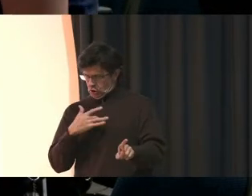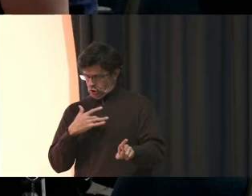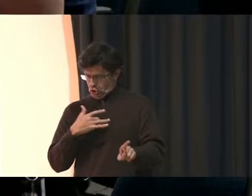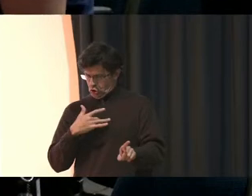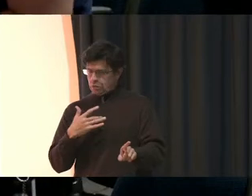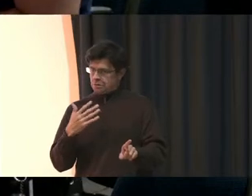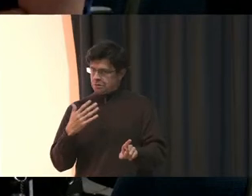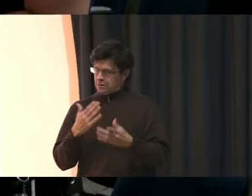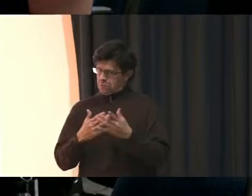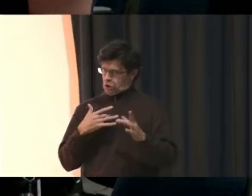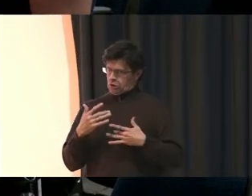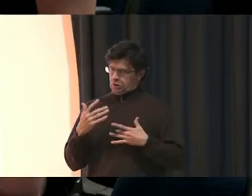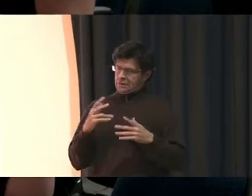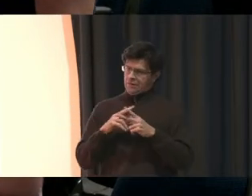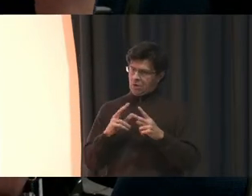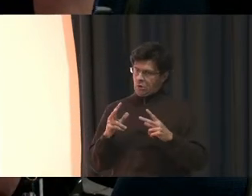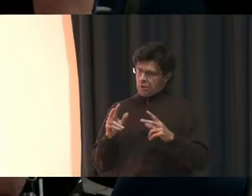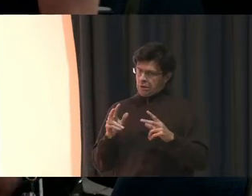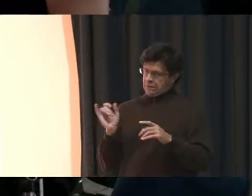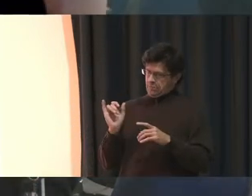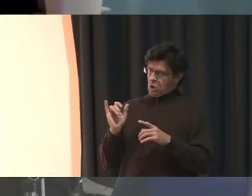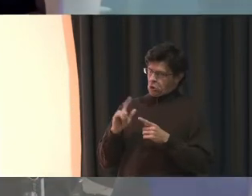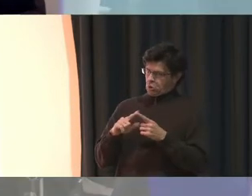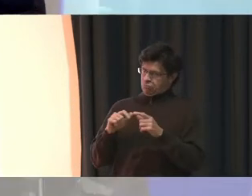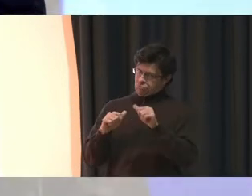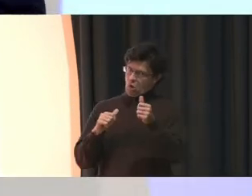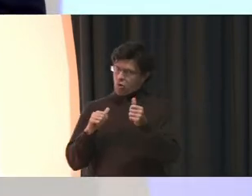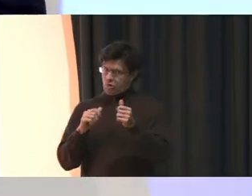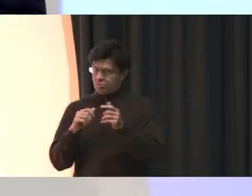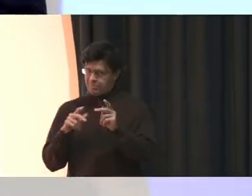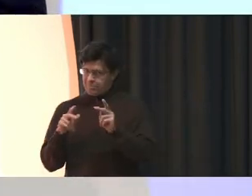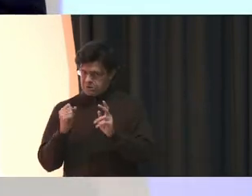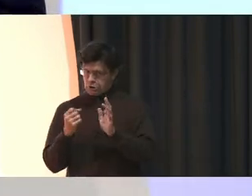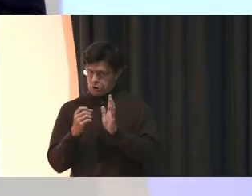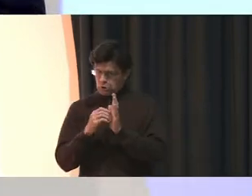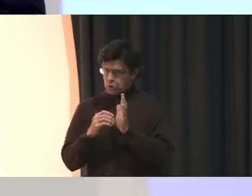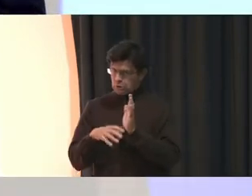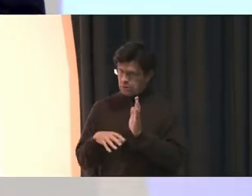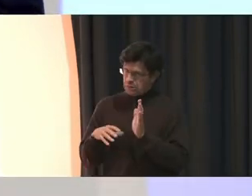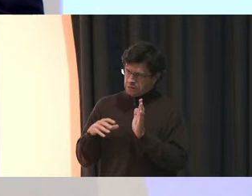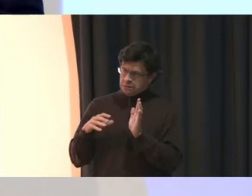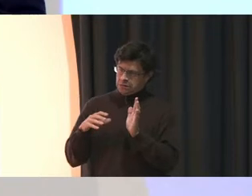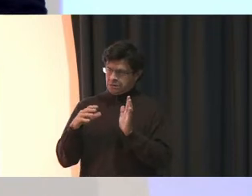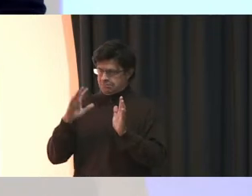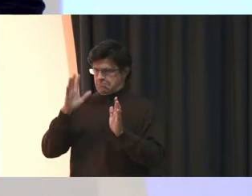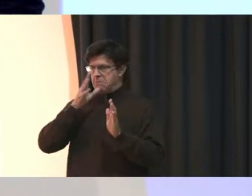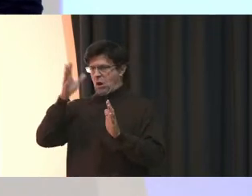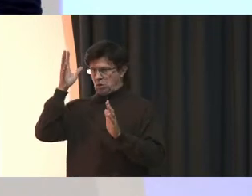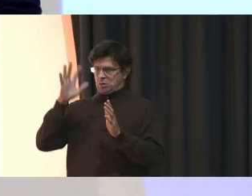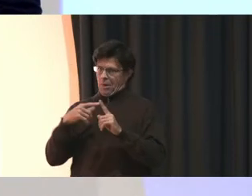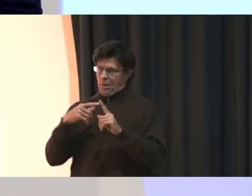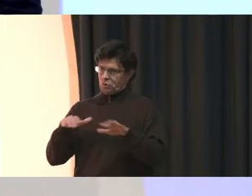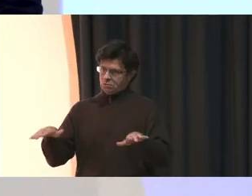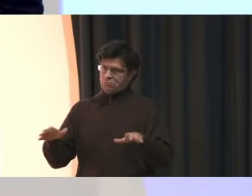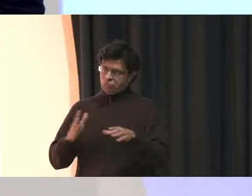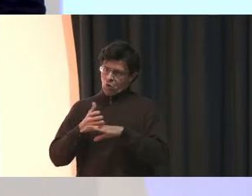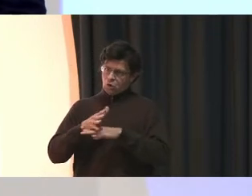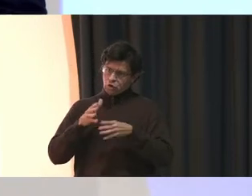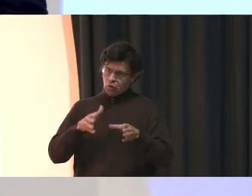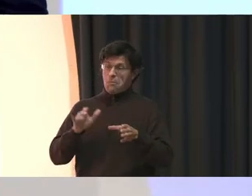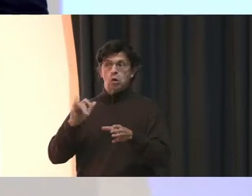very similar. I think it's the first time we heard the concerns in reference to students crossing the street. But I also heard her talk about action